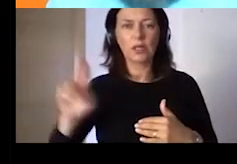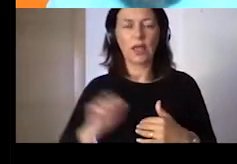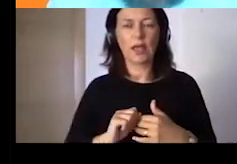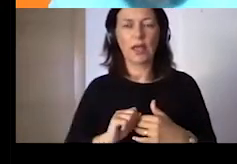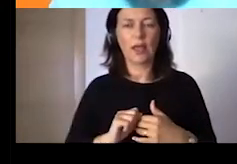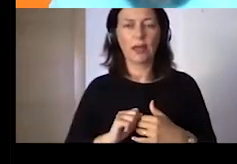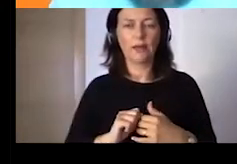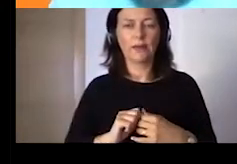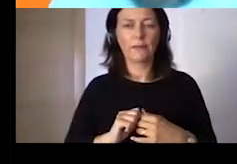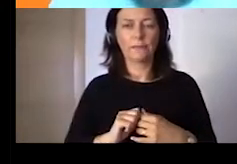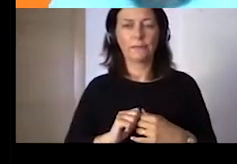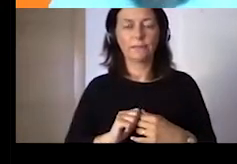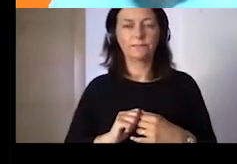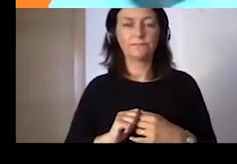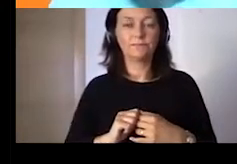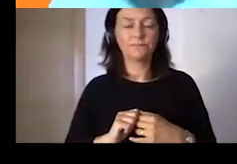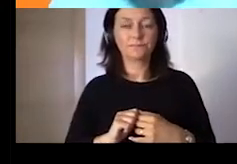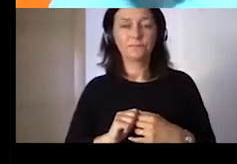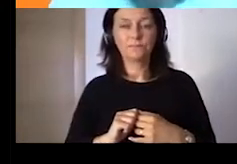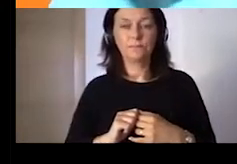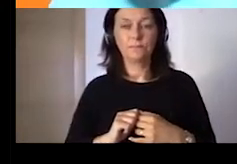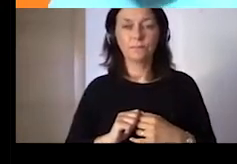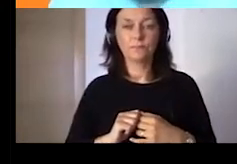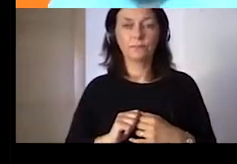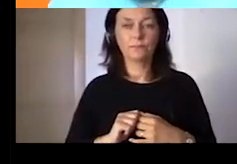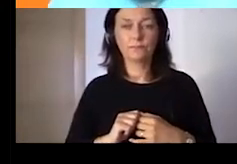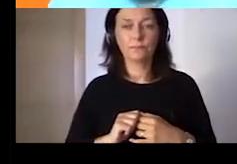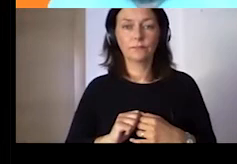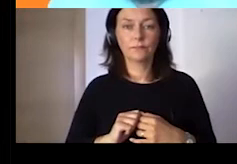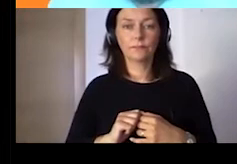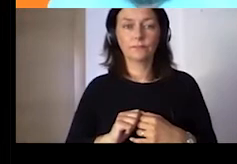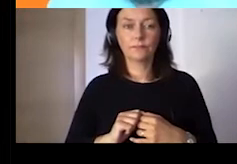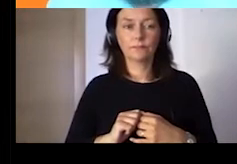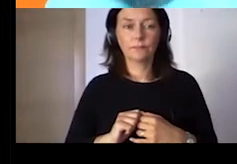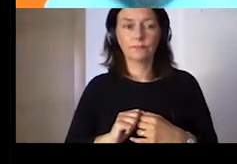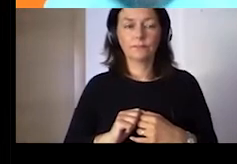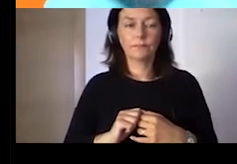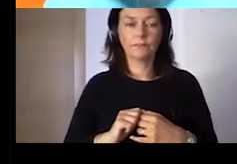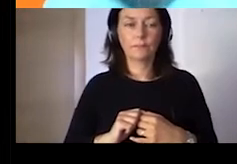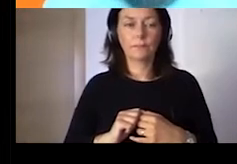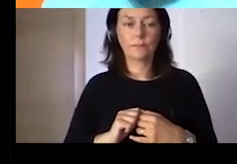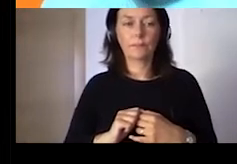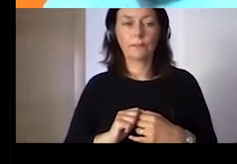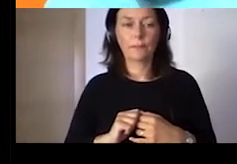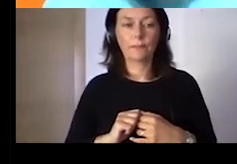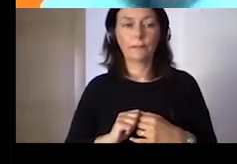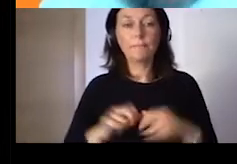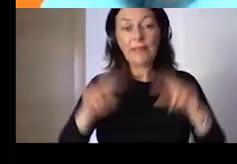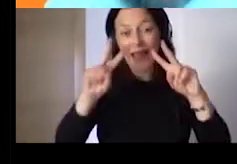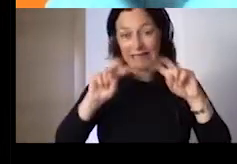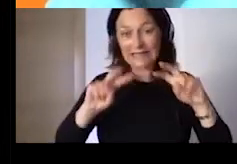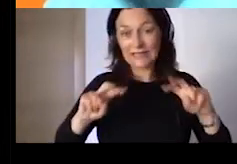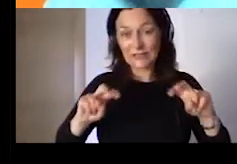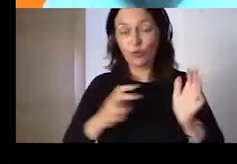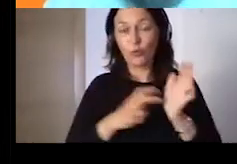But let's try to interact a little bit. What about,